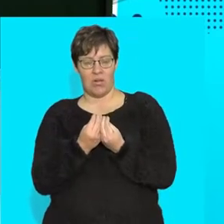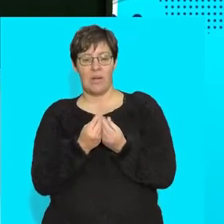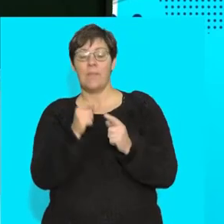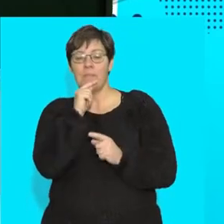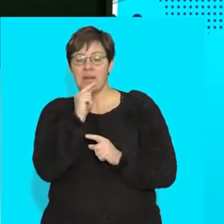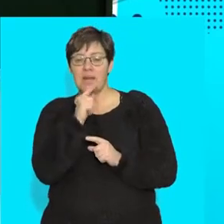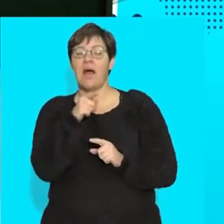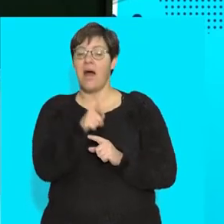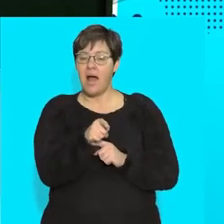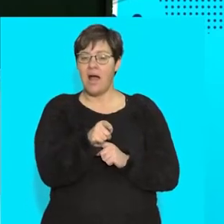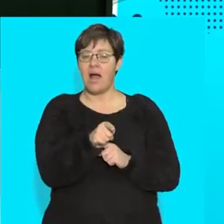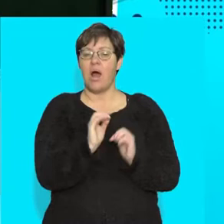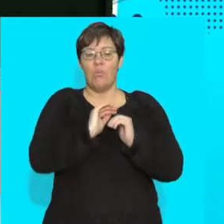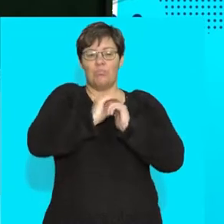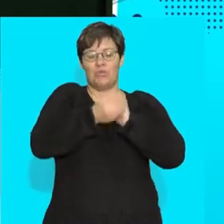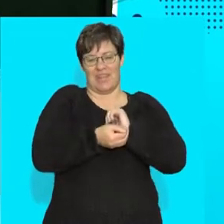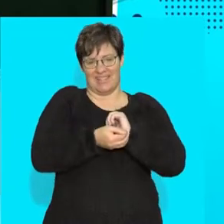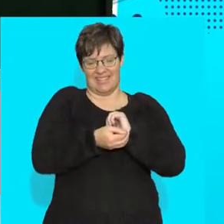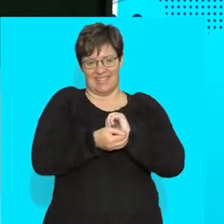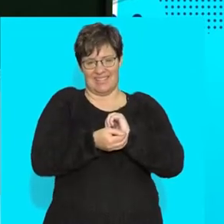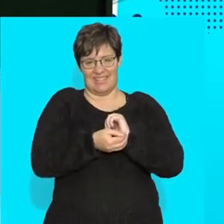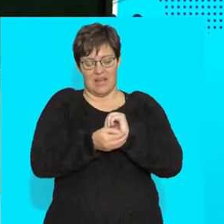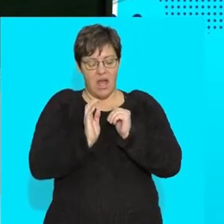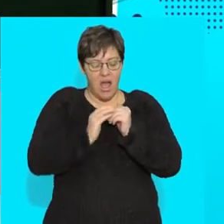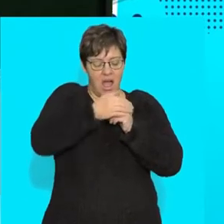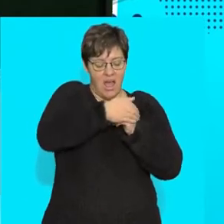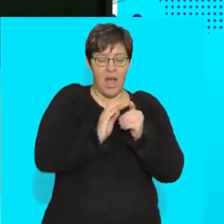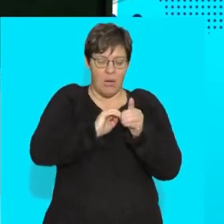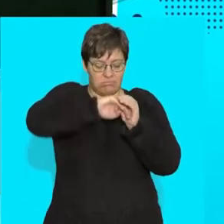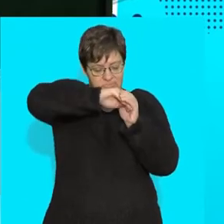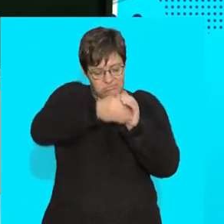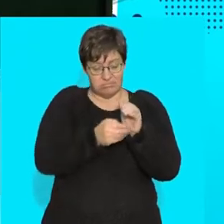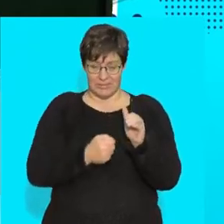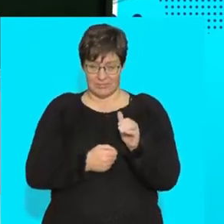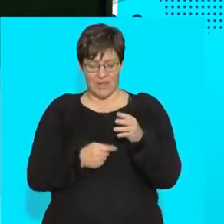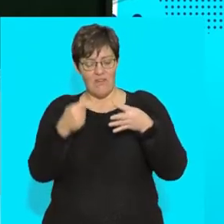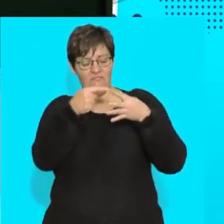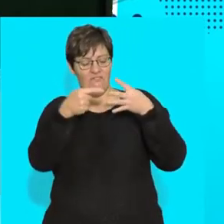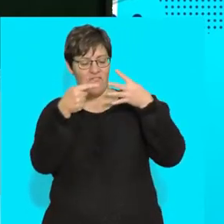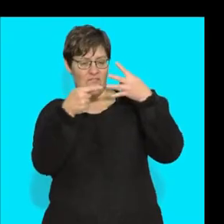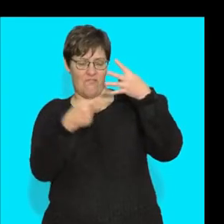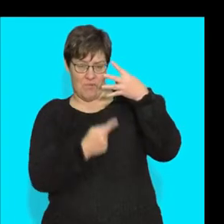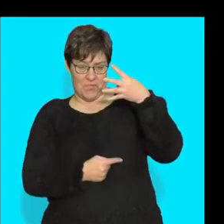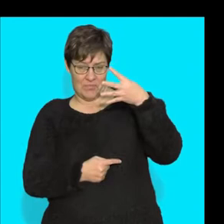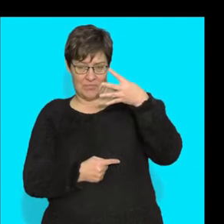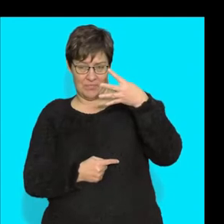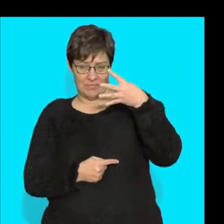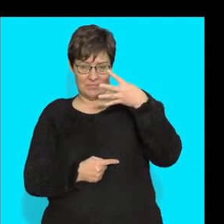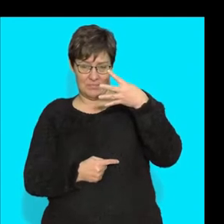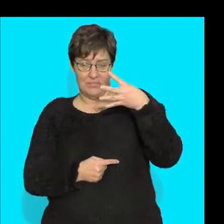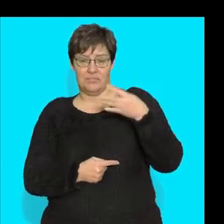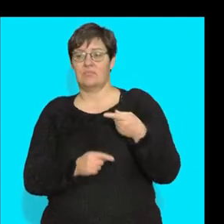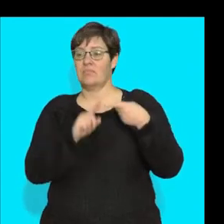outer layer, and they're going to protect all the ones underneath. And we looked at four different epithelial